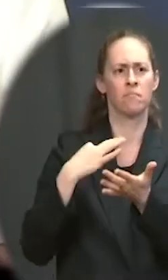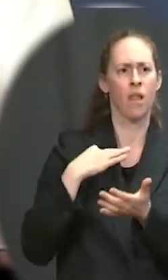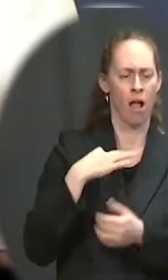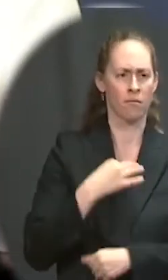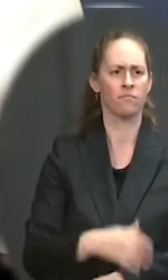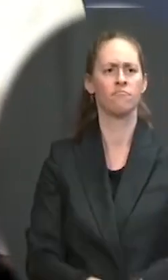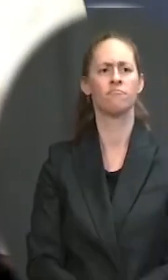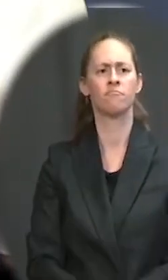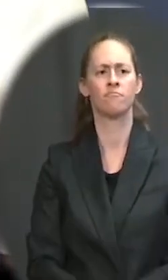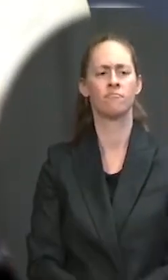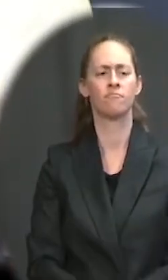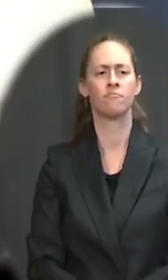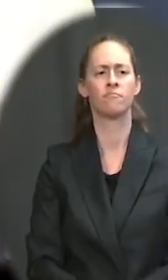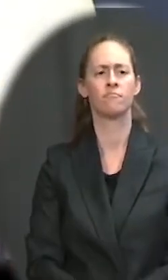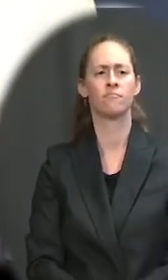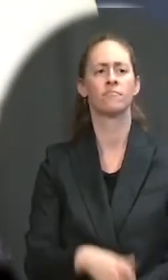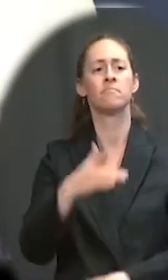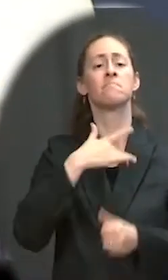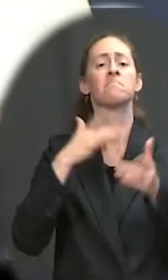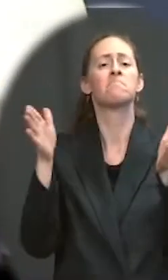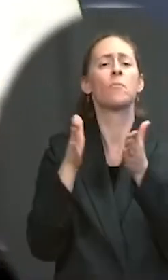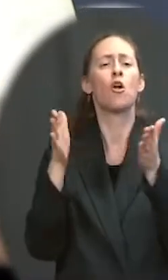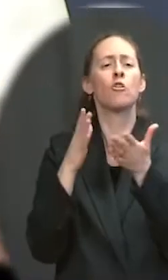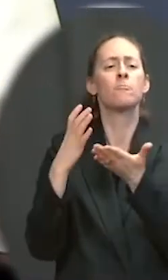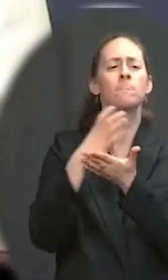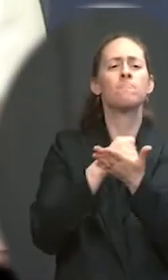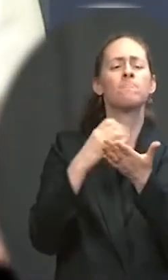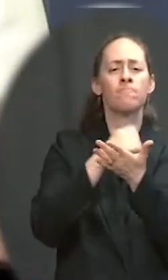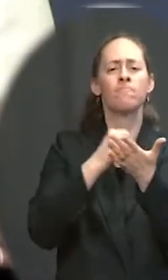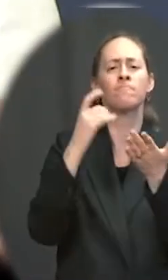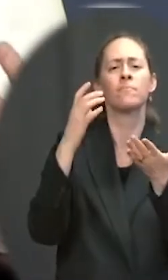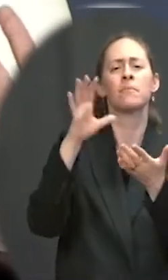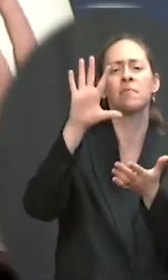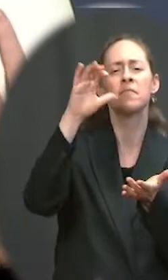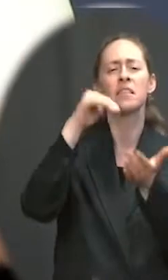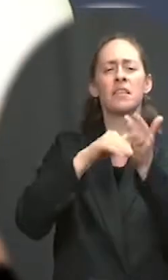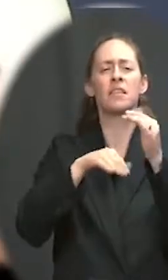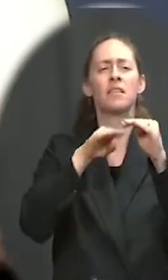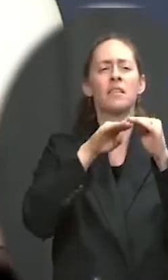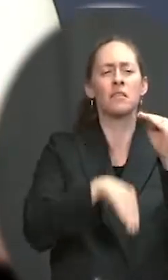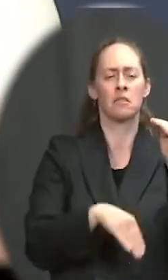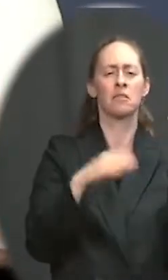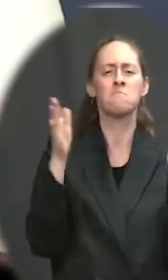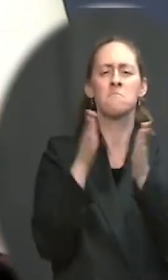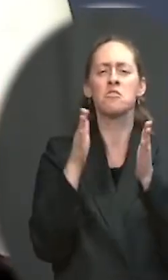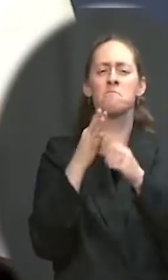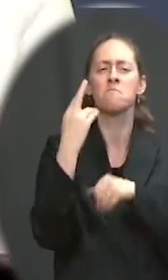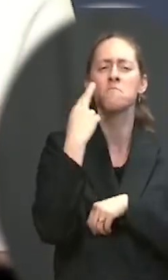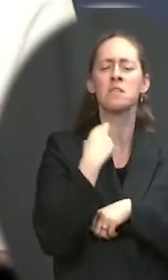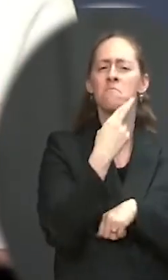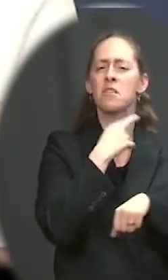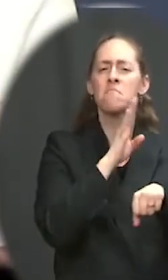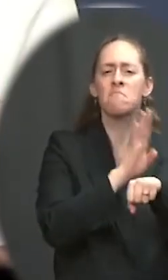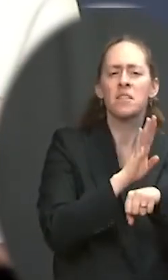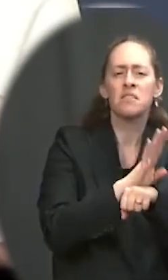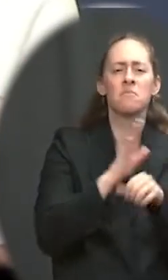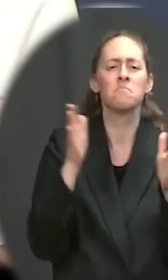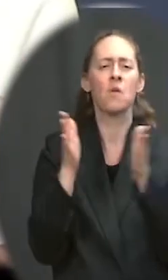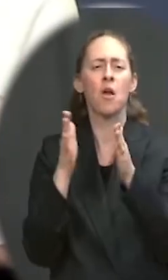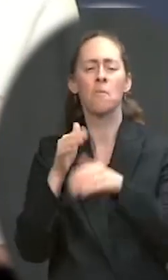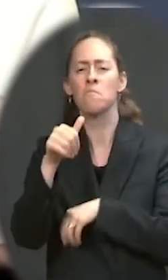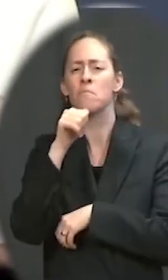in annual pre-pandemic revenue, representing some of the smallest restaurants and bars and businesses in America.